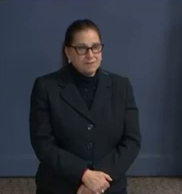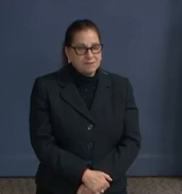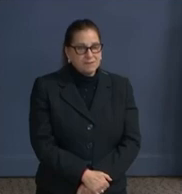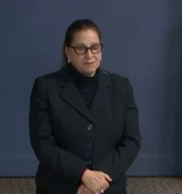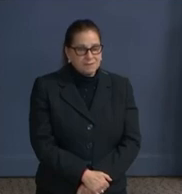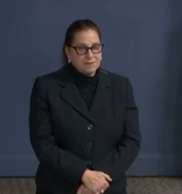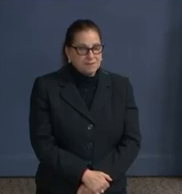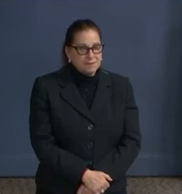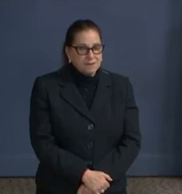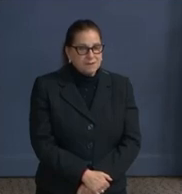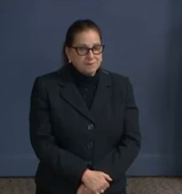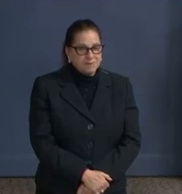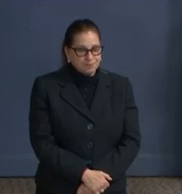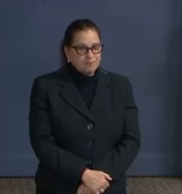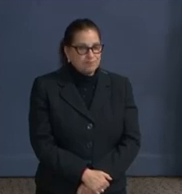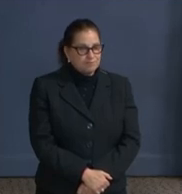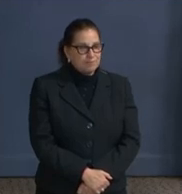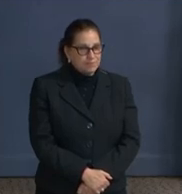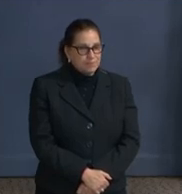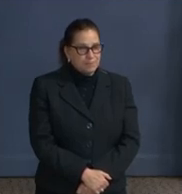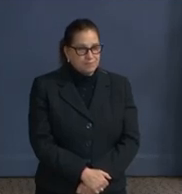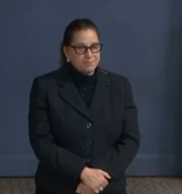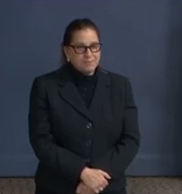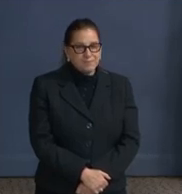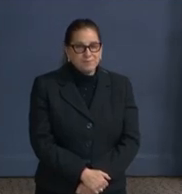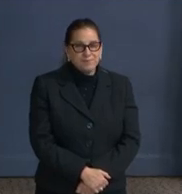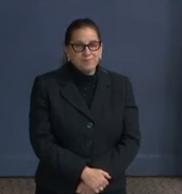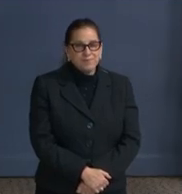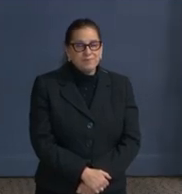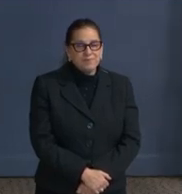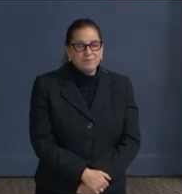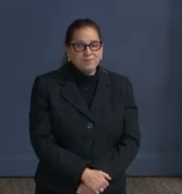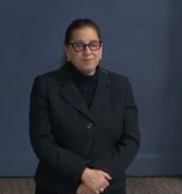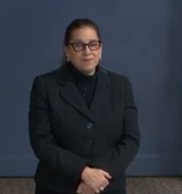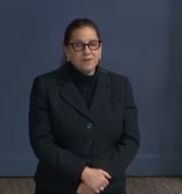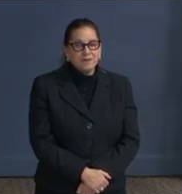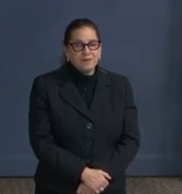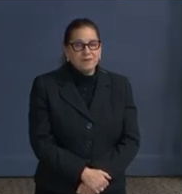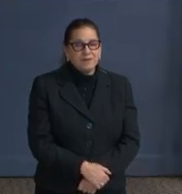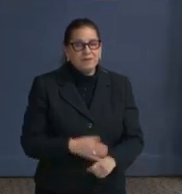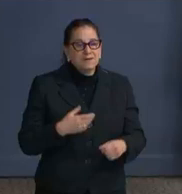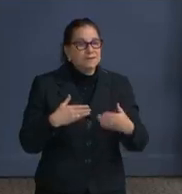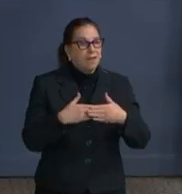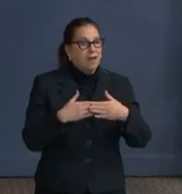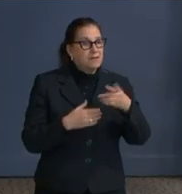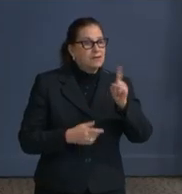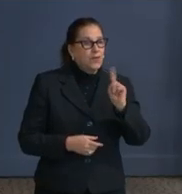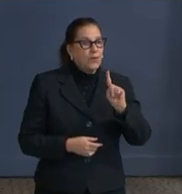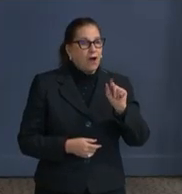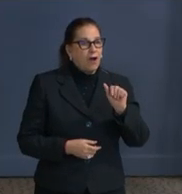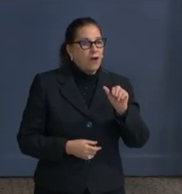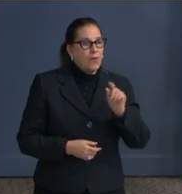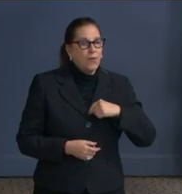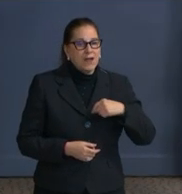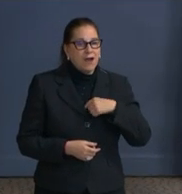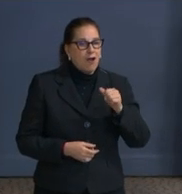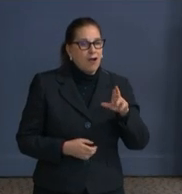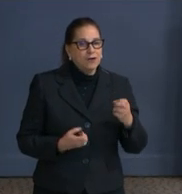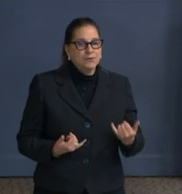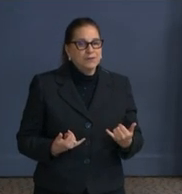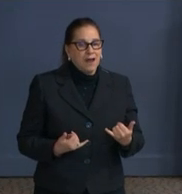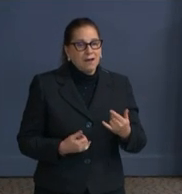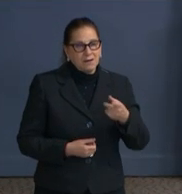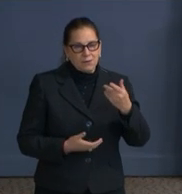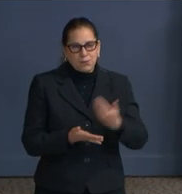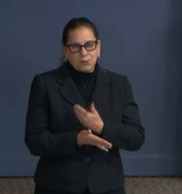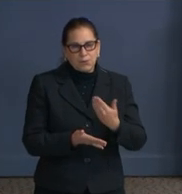Okay. So I'm displaying now the recent data that we